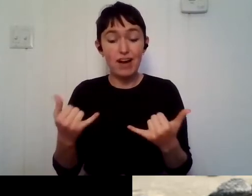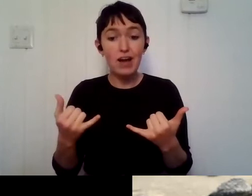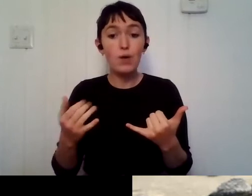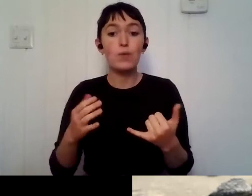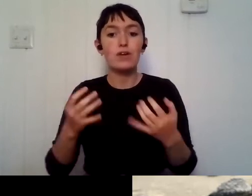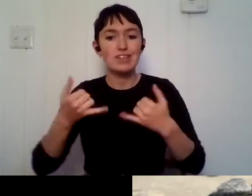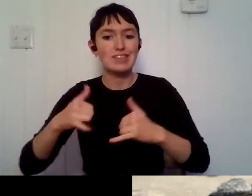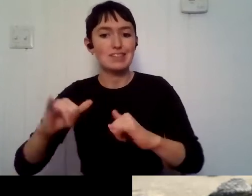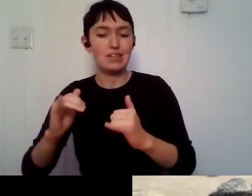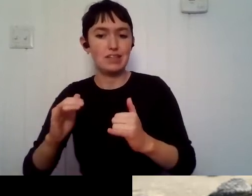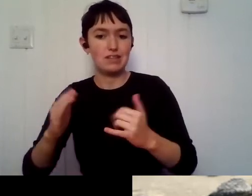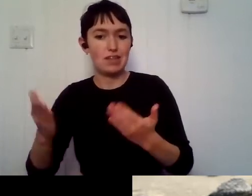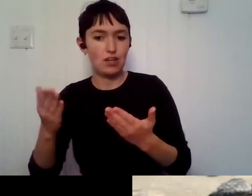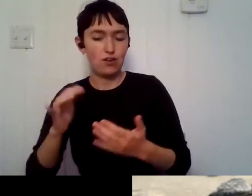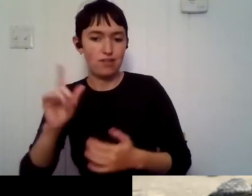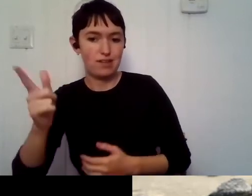from them.